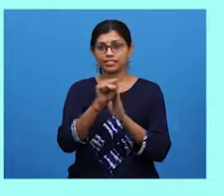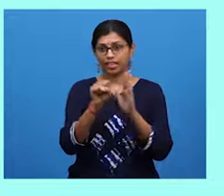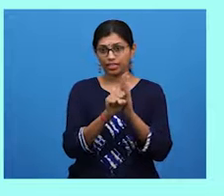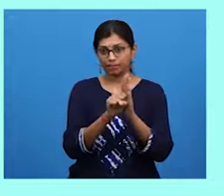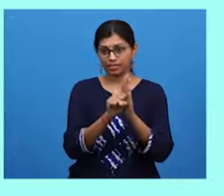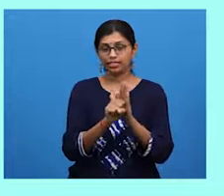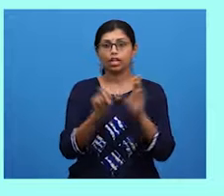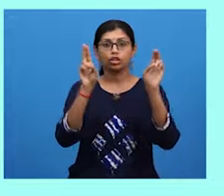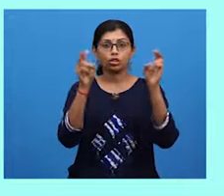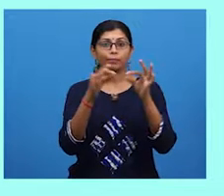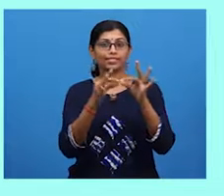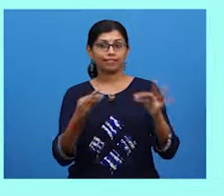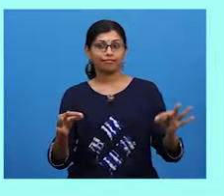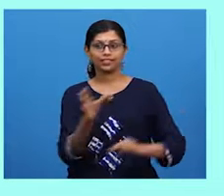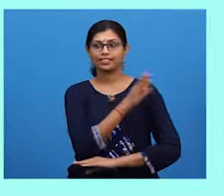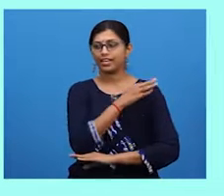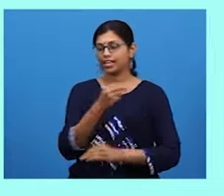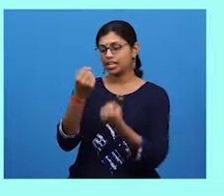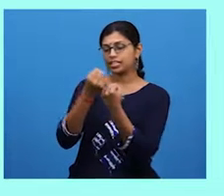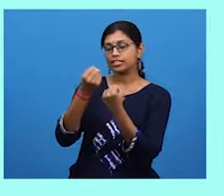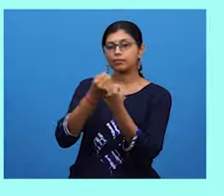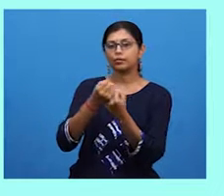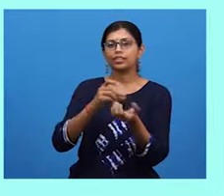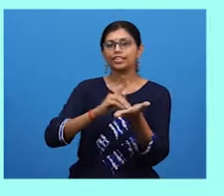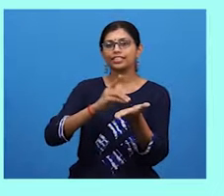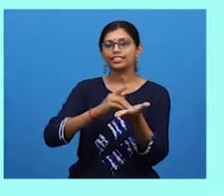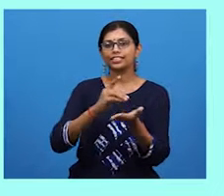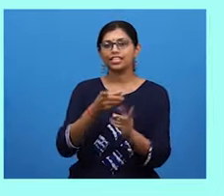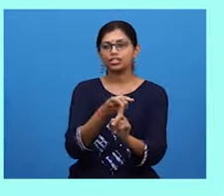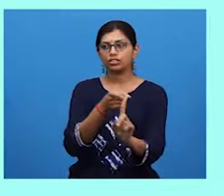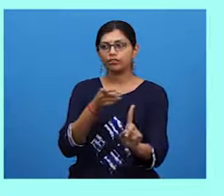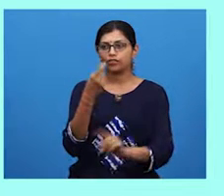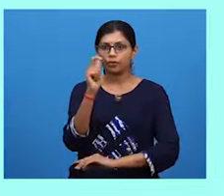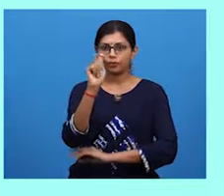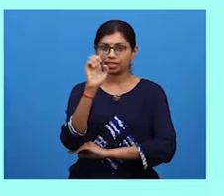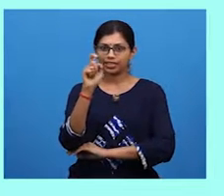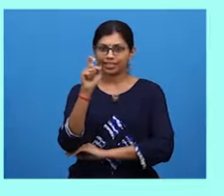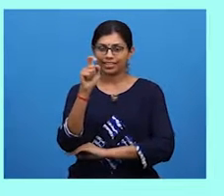sentence, and supporting details from the text.